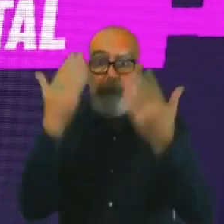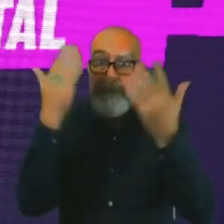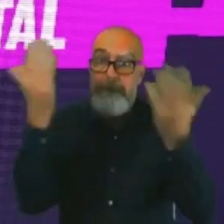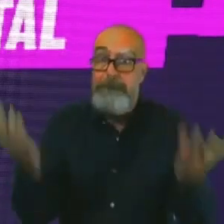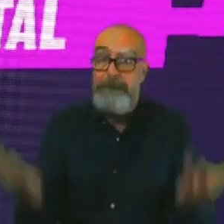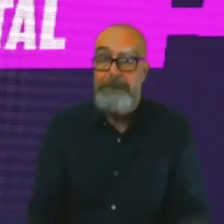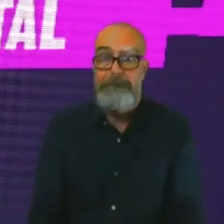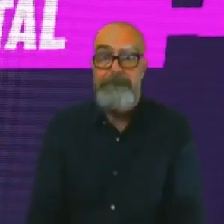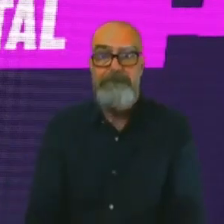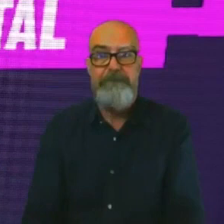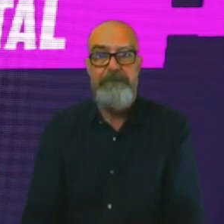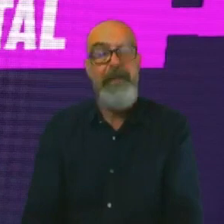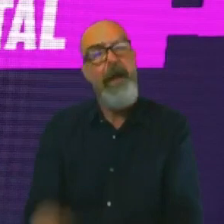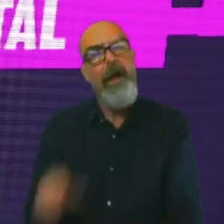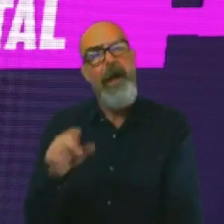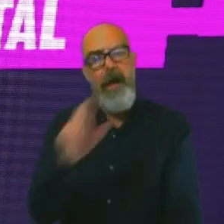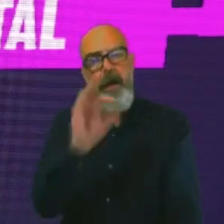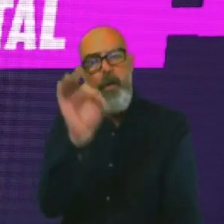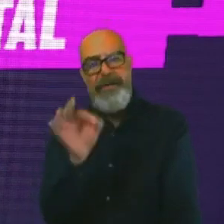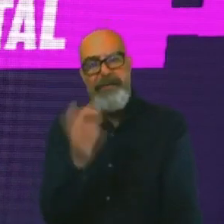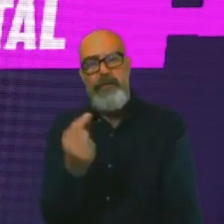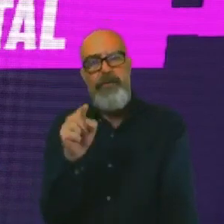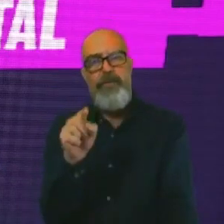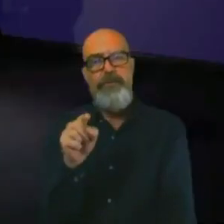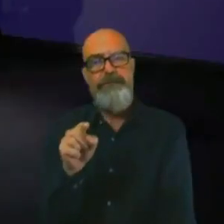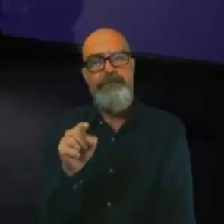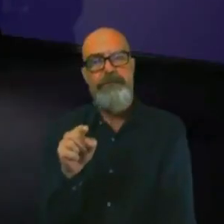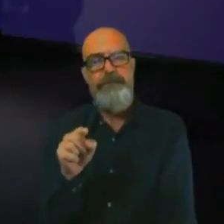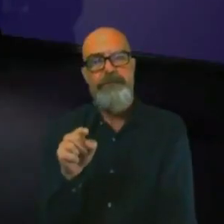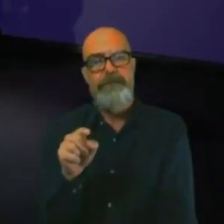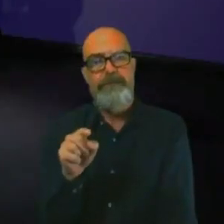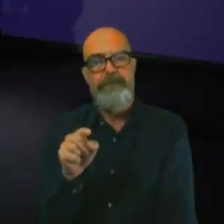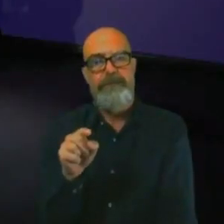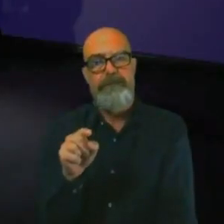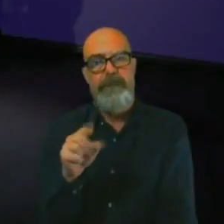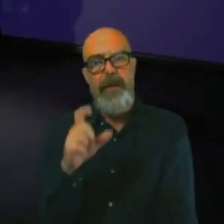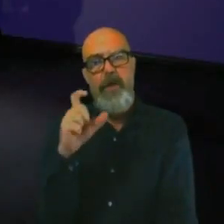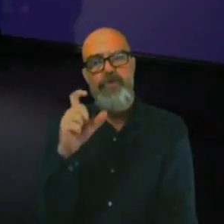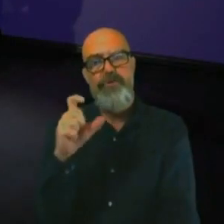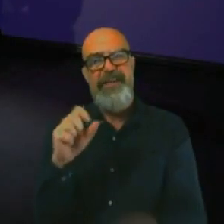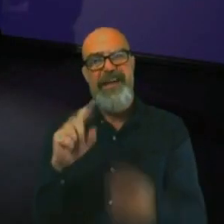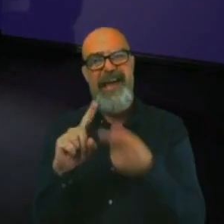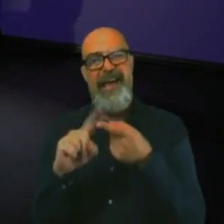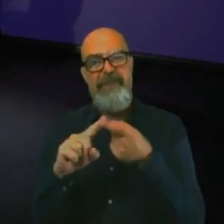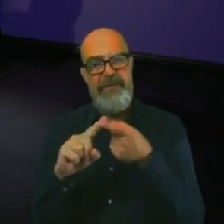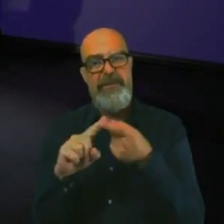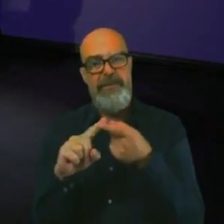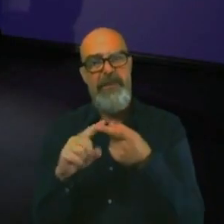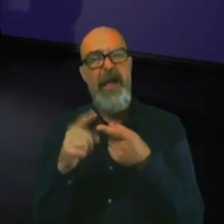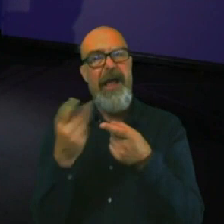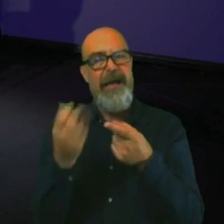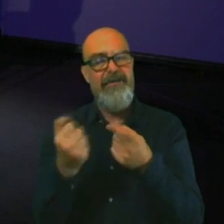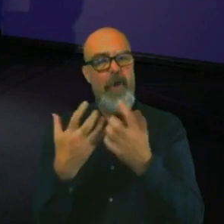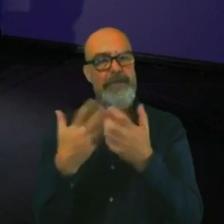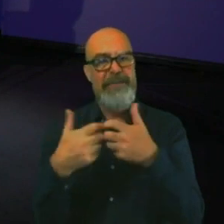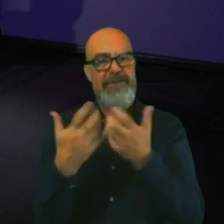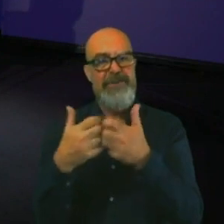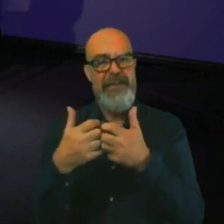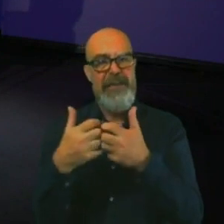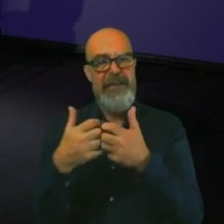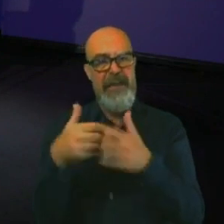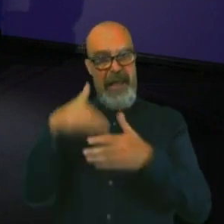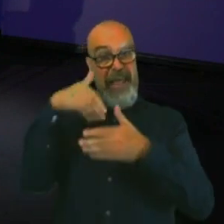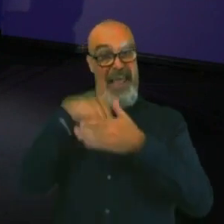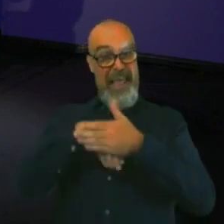So, Zachary, the question I wanted to ask you was, Kristen Erickson now has a machine actually inside the body.